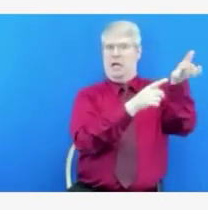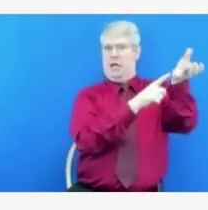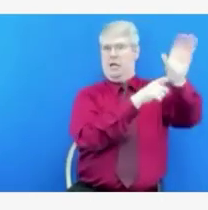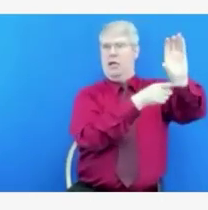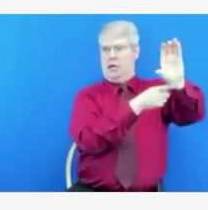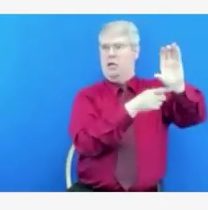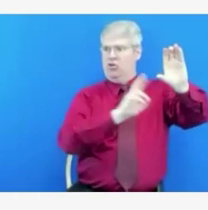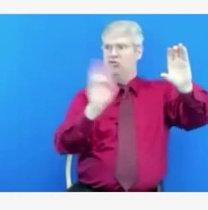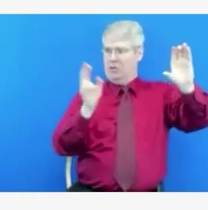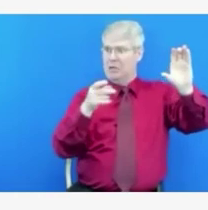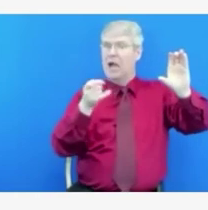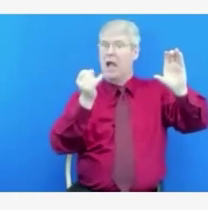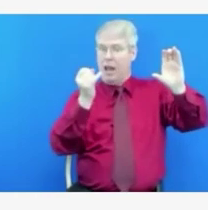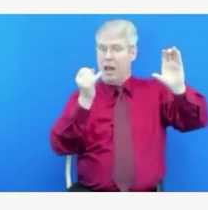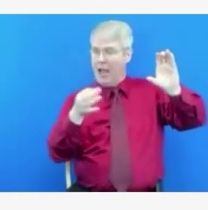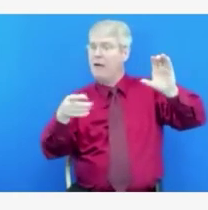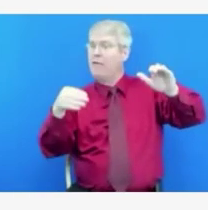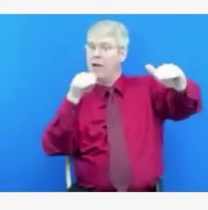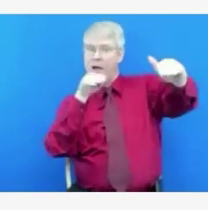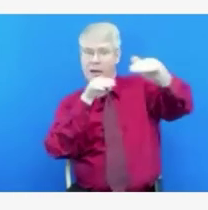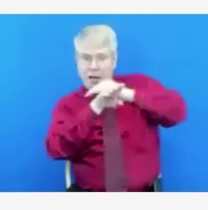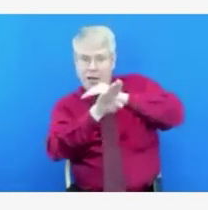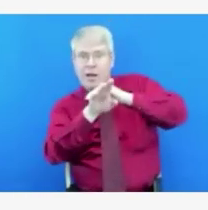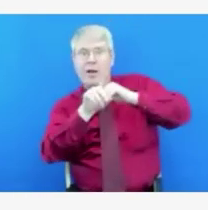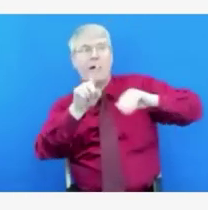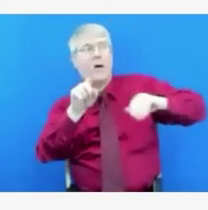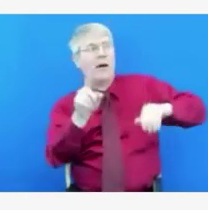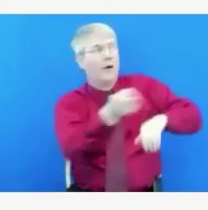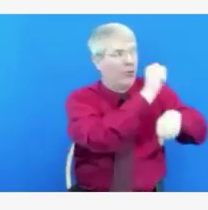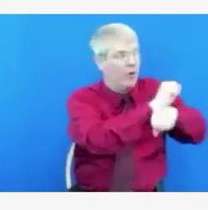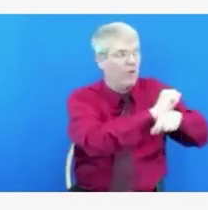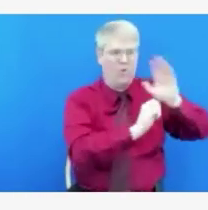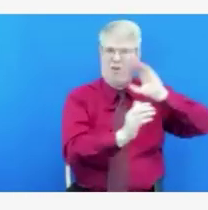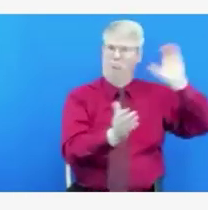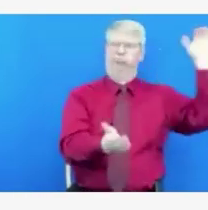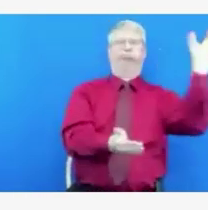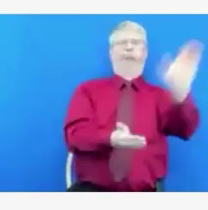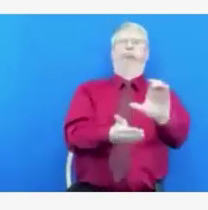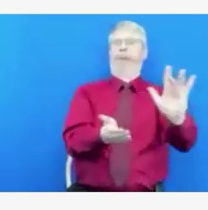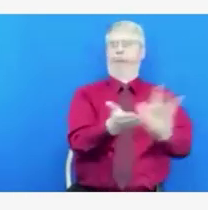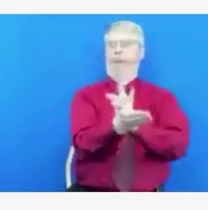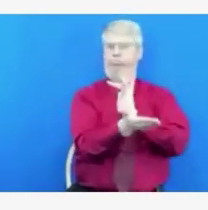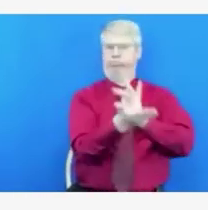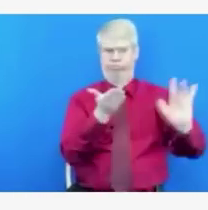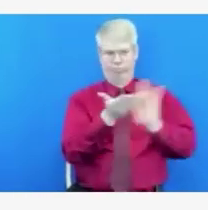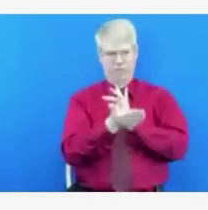But, Dr. Nemerson, I don't know if you had any experiences with that, but that's something we can certainly look into.